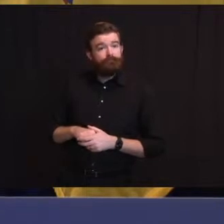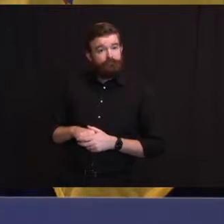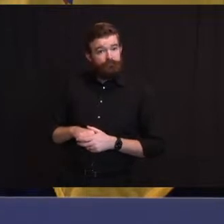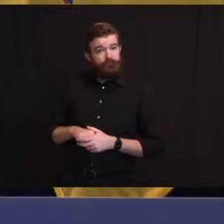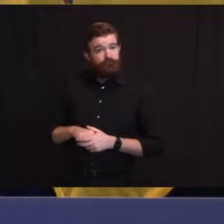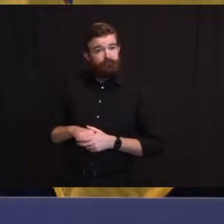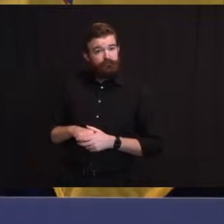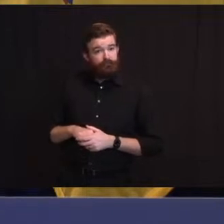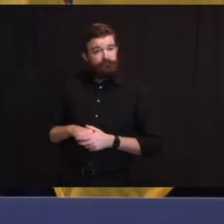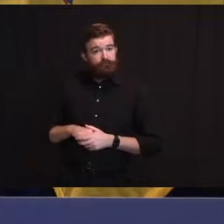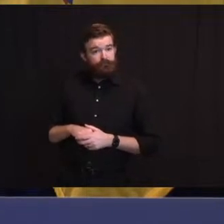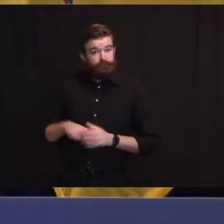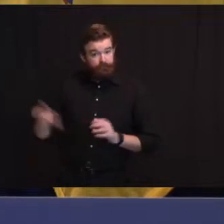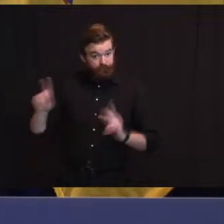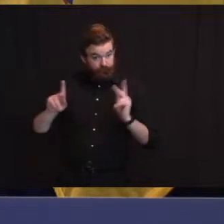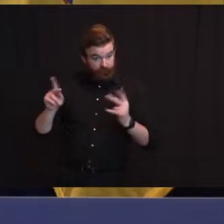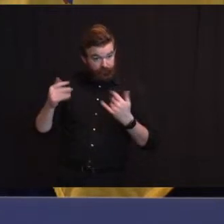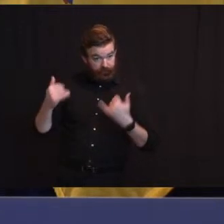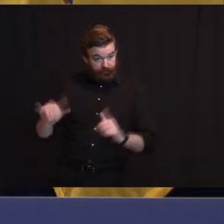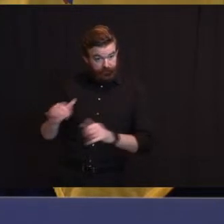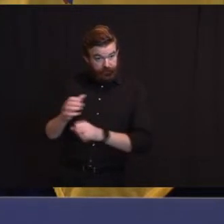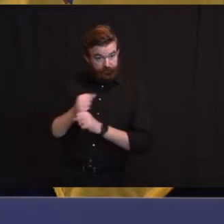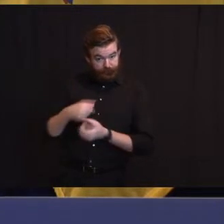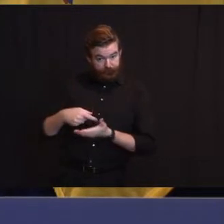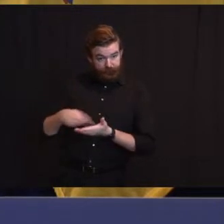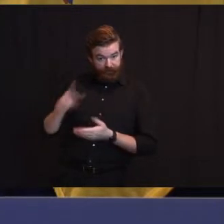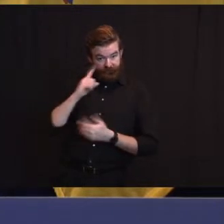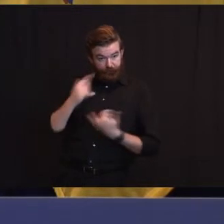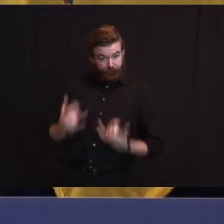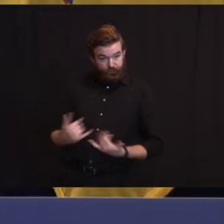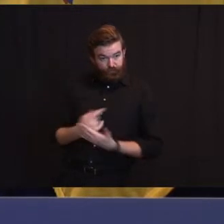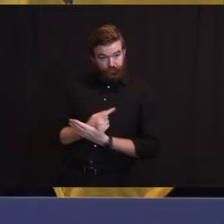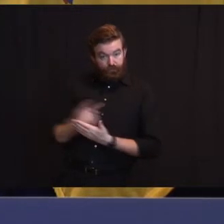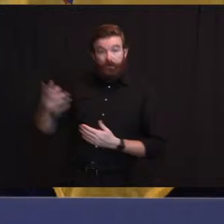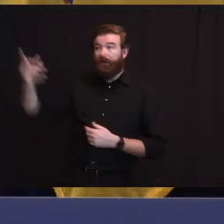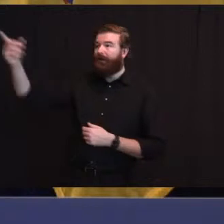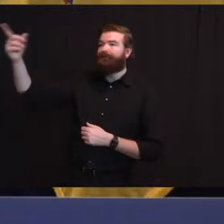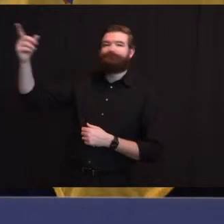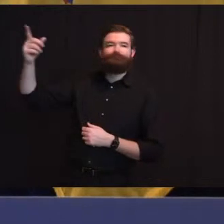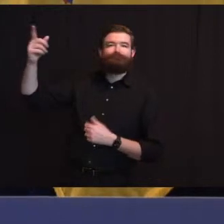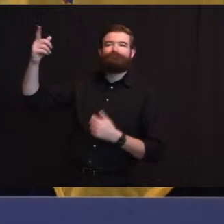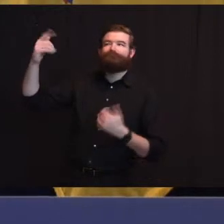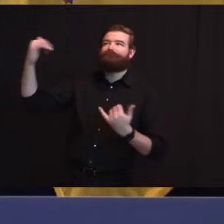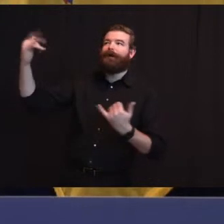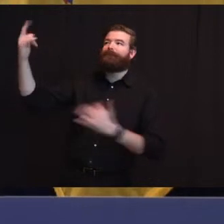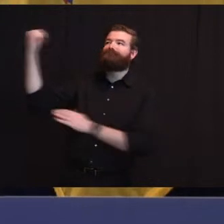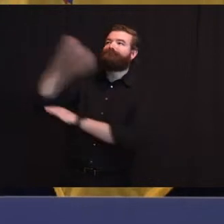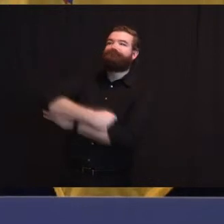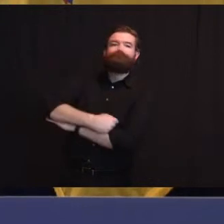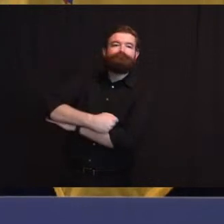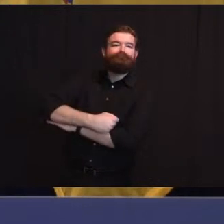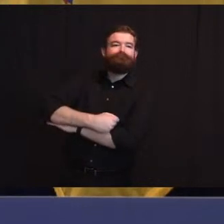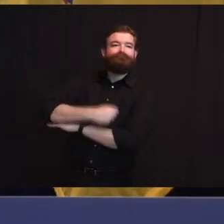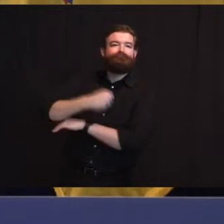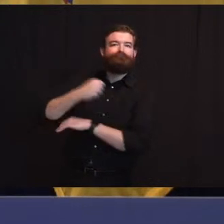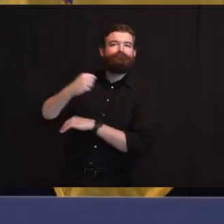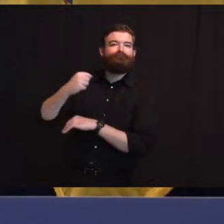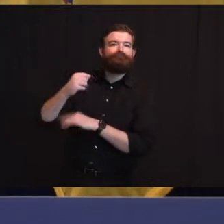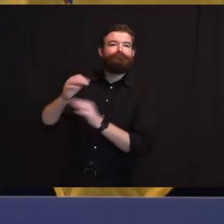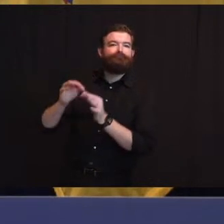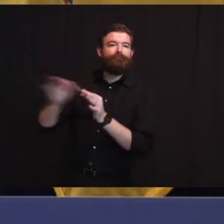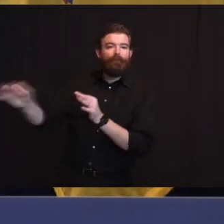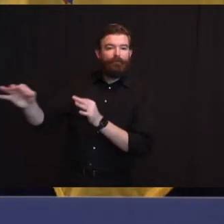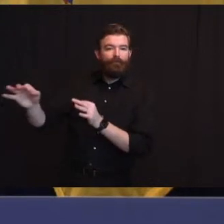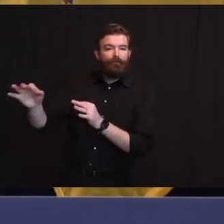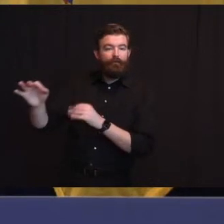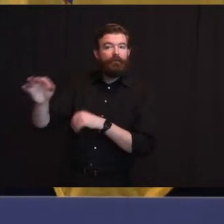lapsed or is that money just lost now? And is the bill on your desk to extend unemployment benefits now obsolete because